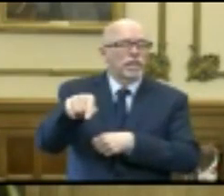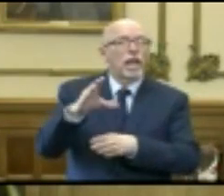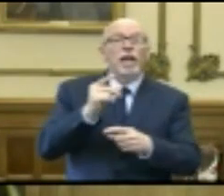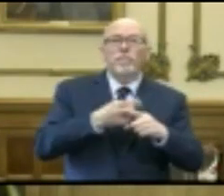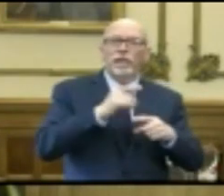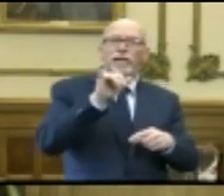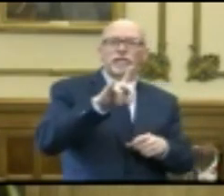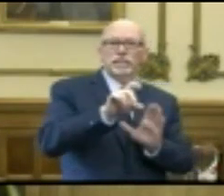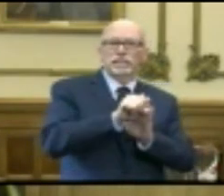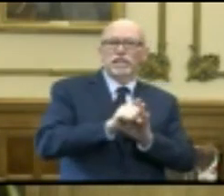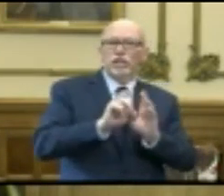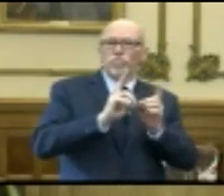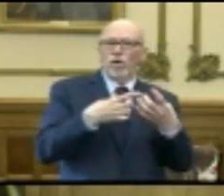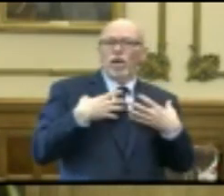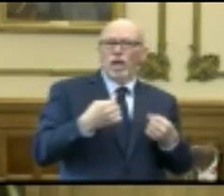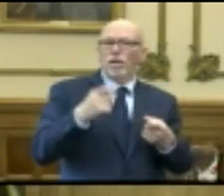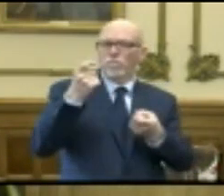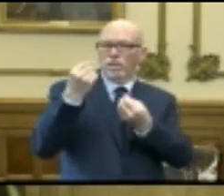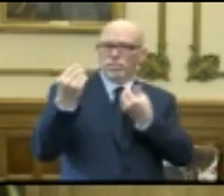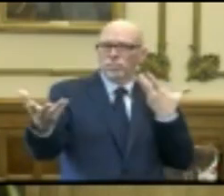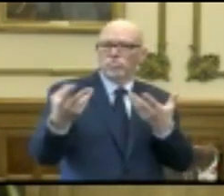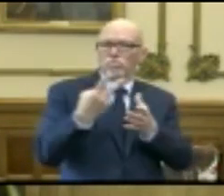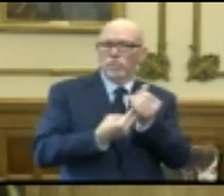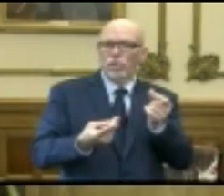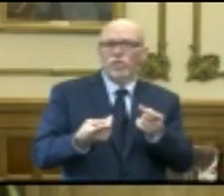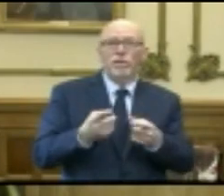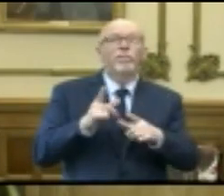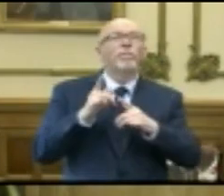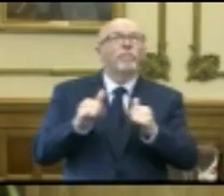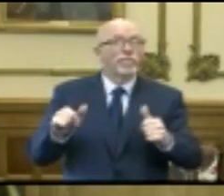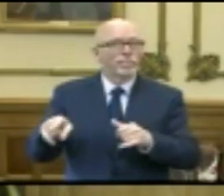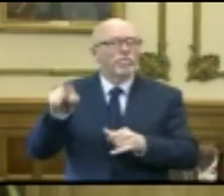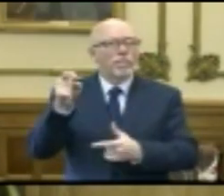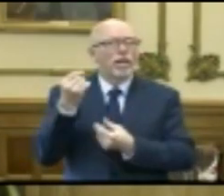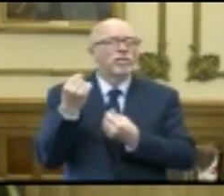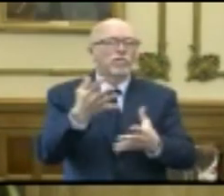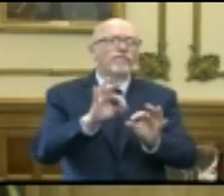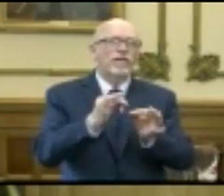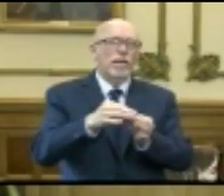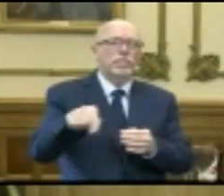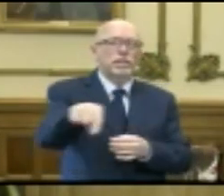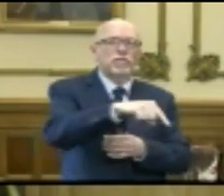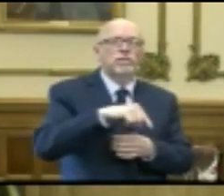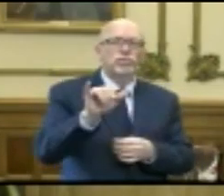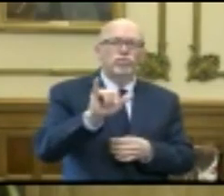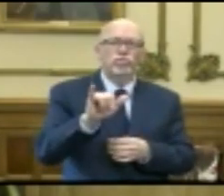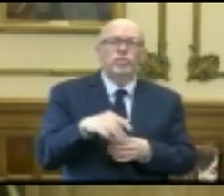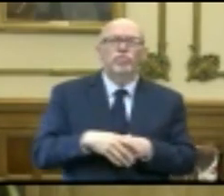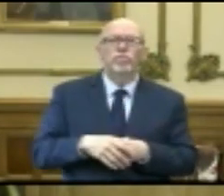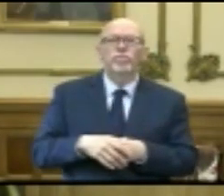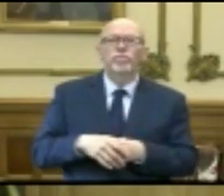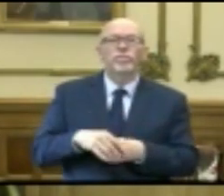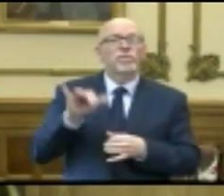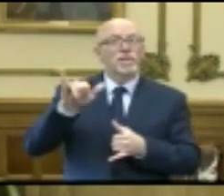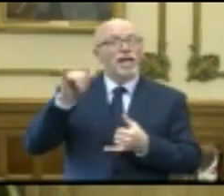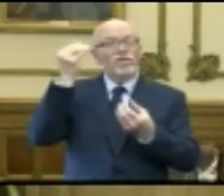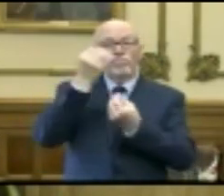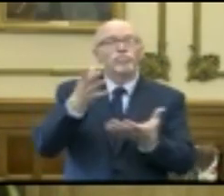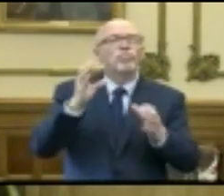State Department of Health while at the same time notifying families. And I think that really, that notification